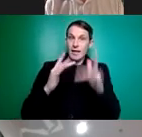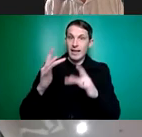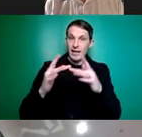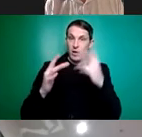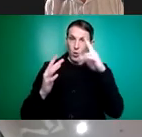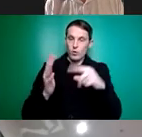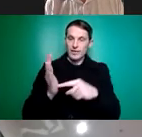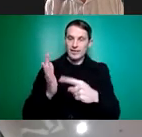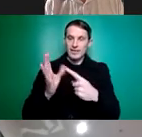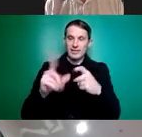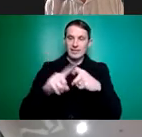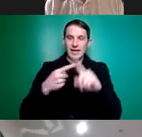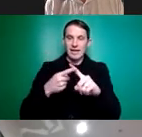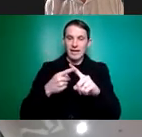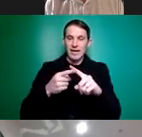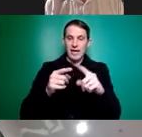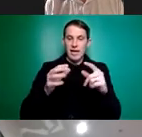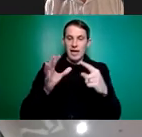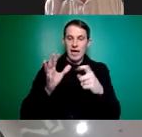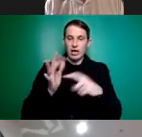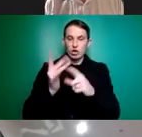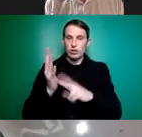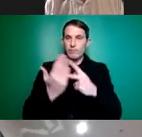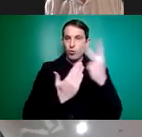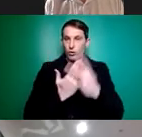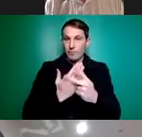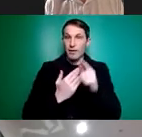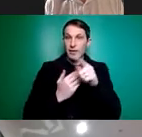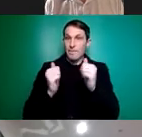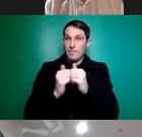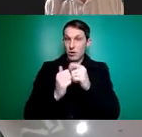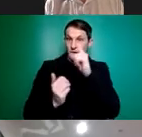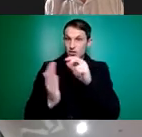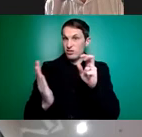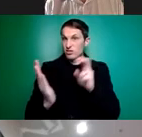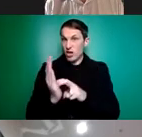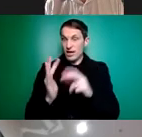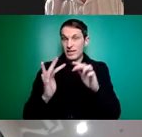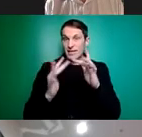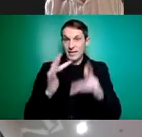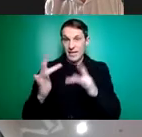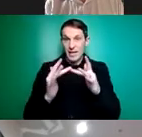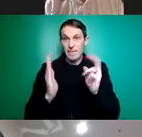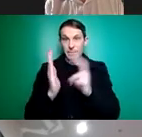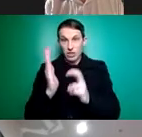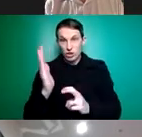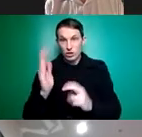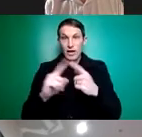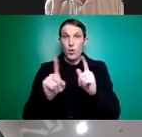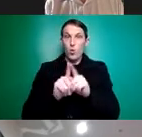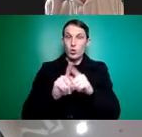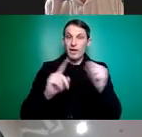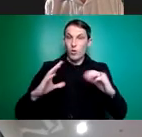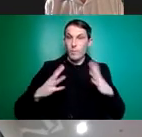website in the chat. From that page, you can sign our e-petition and you can also send an automatically generated letter to your